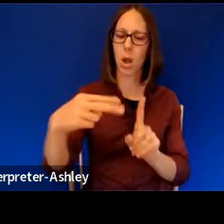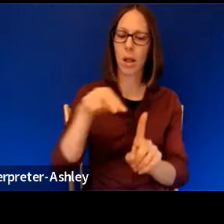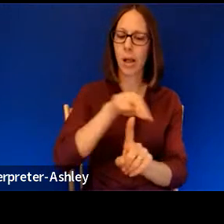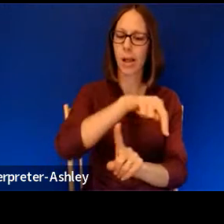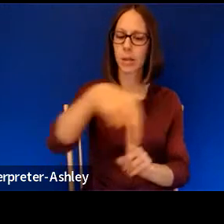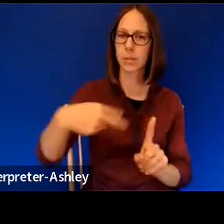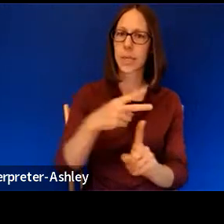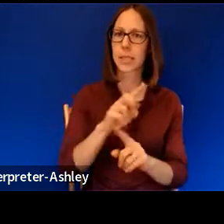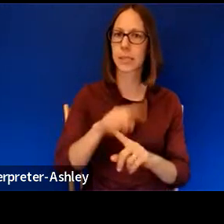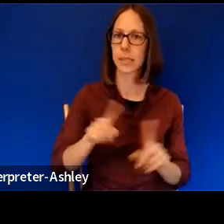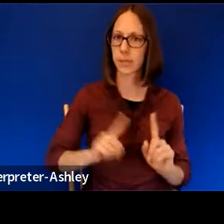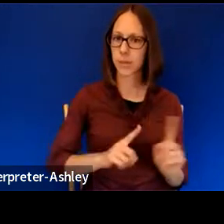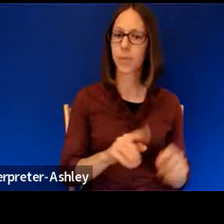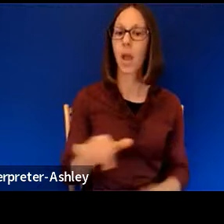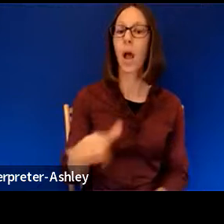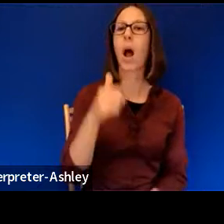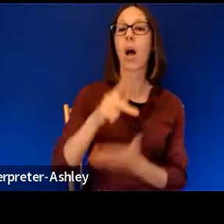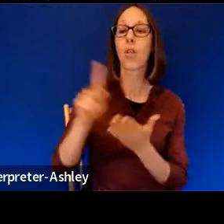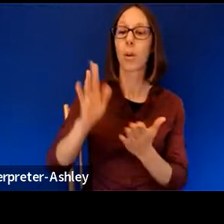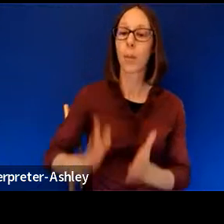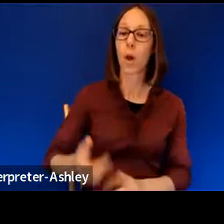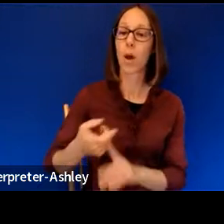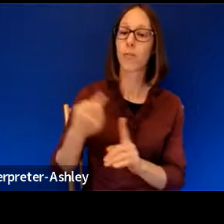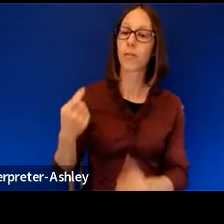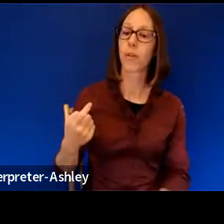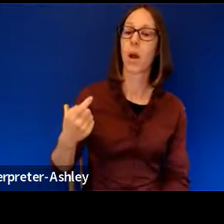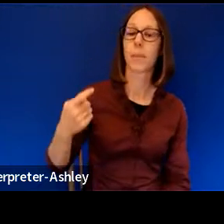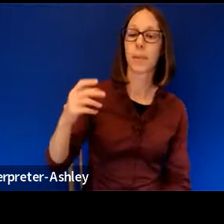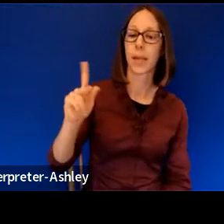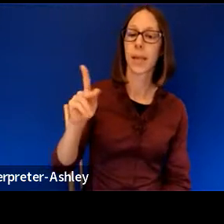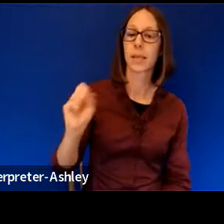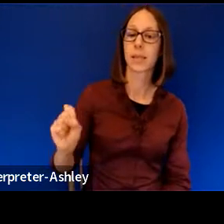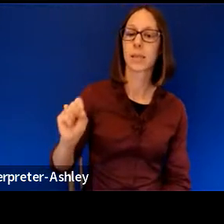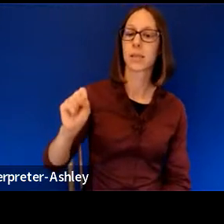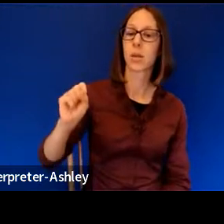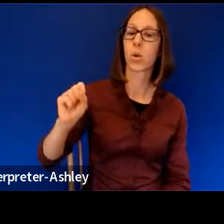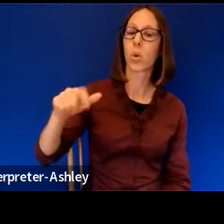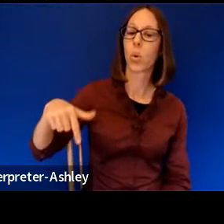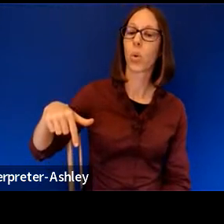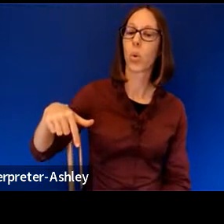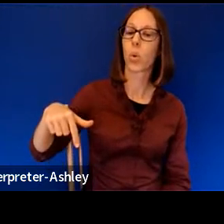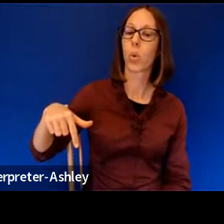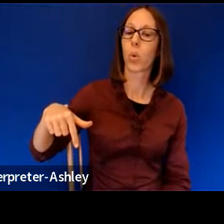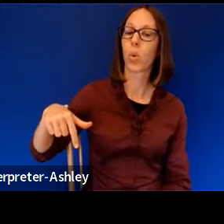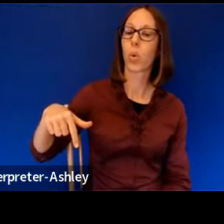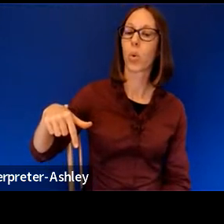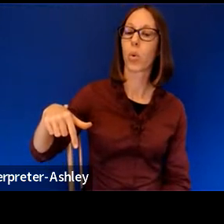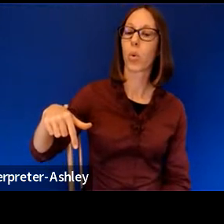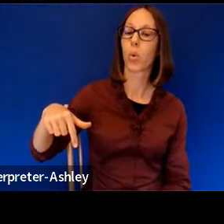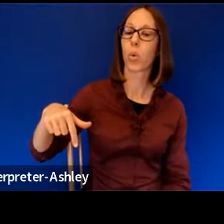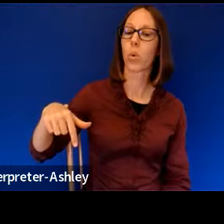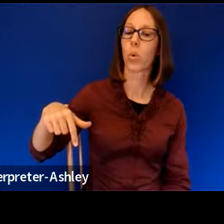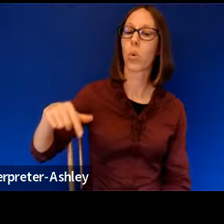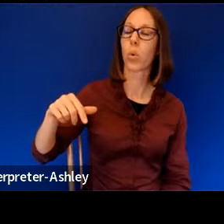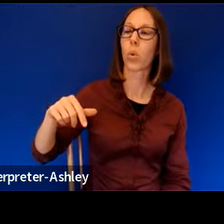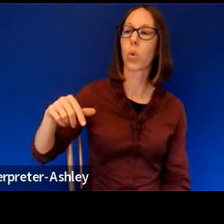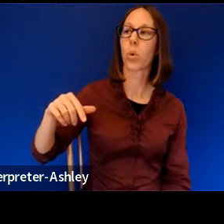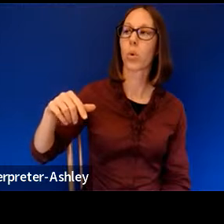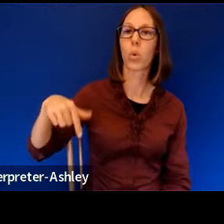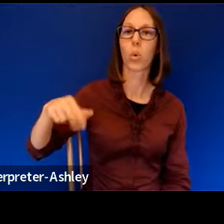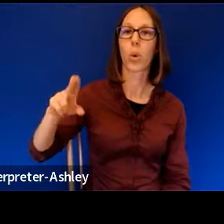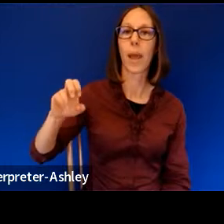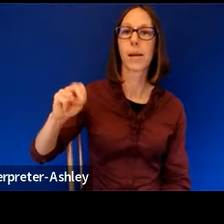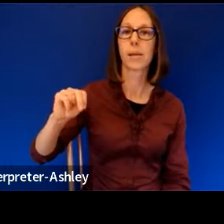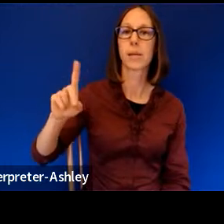poet who happened to have lived in Kansas was Gwendolyn Brooks. She was born in Topeka, uh, obviously lived in Chicago where I also lived as a kid.